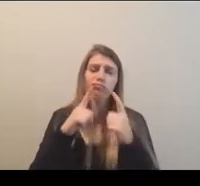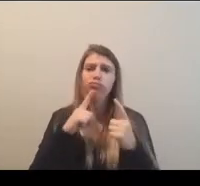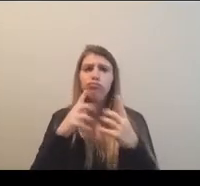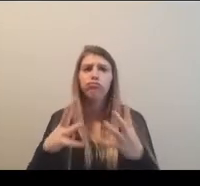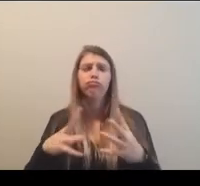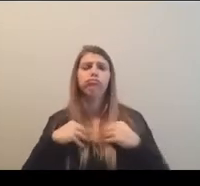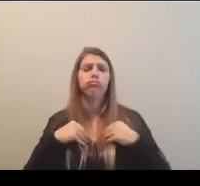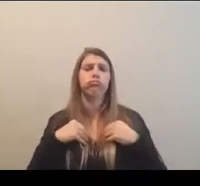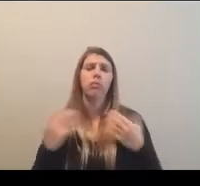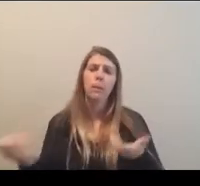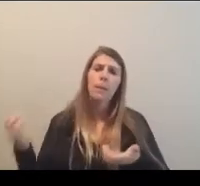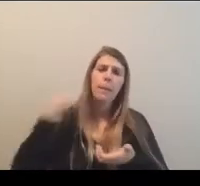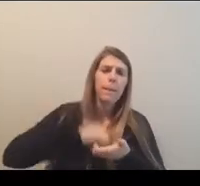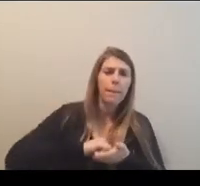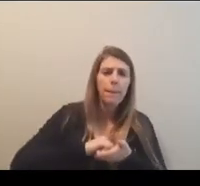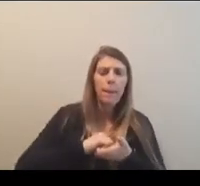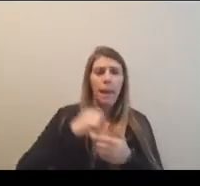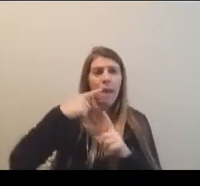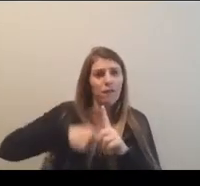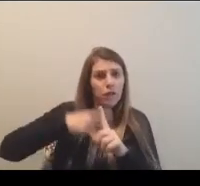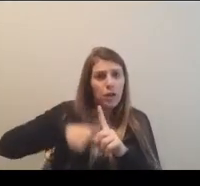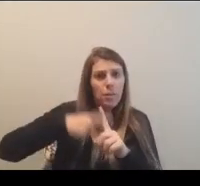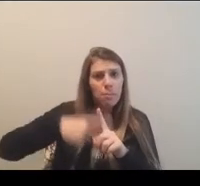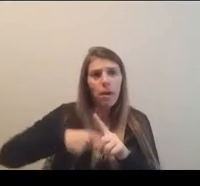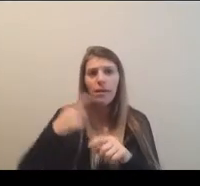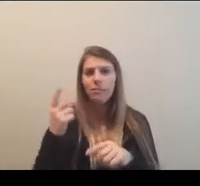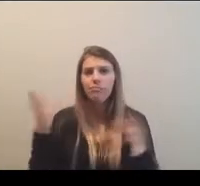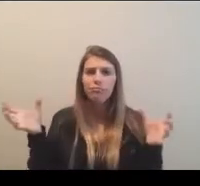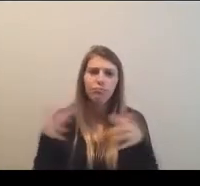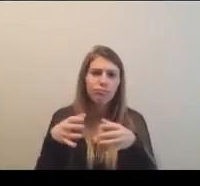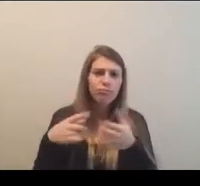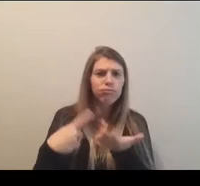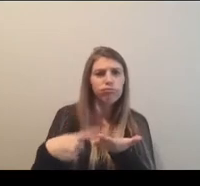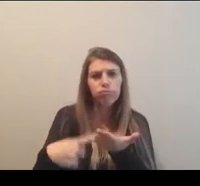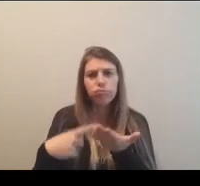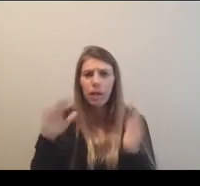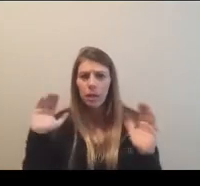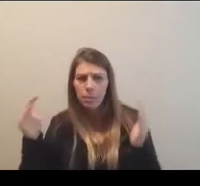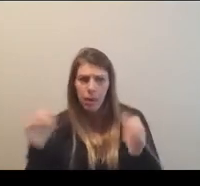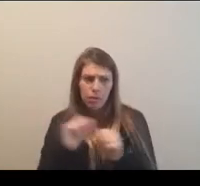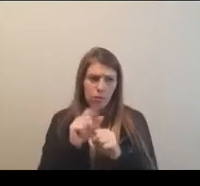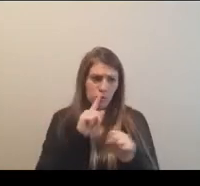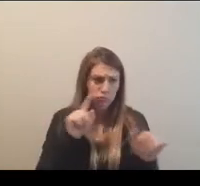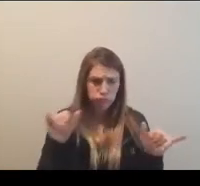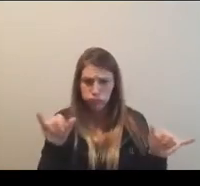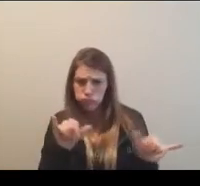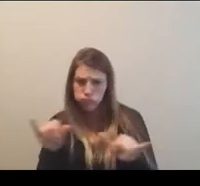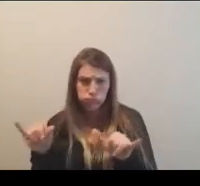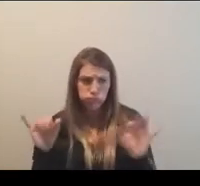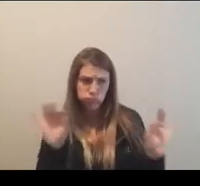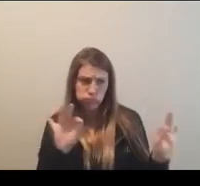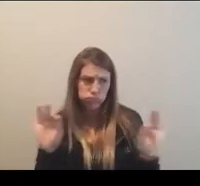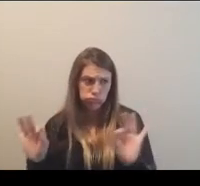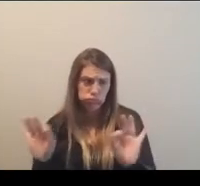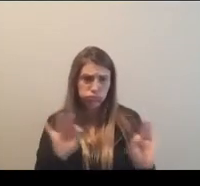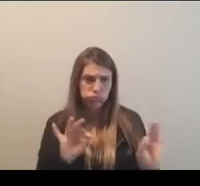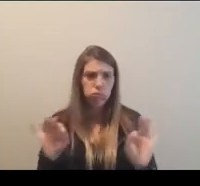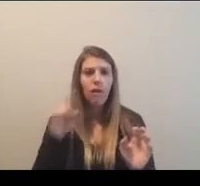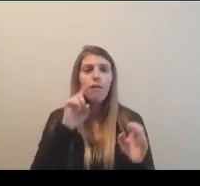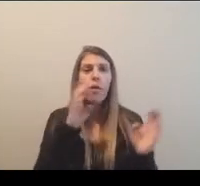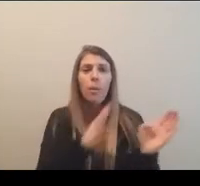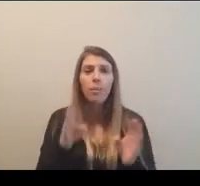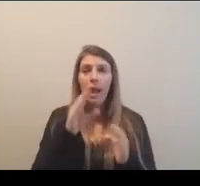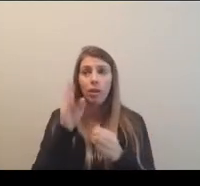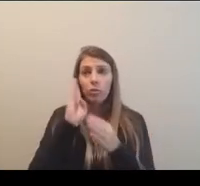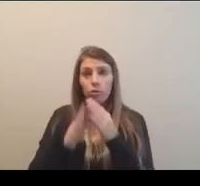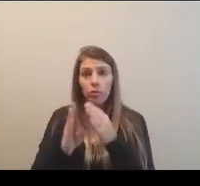closely together. As I mentioned, know, meeting on a monthly basis, um, to compare notes and make sure that there's good alignment for planning and execution